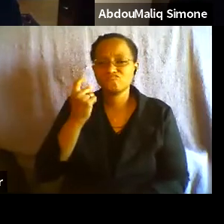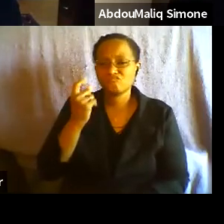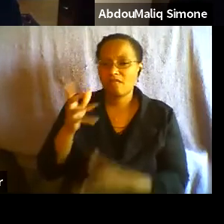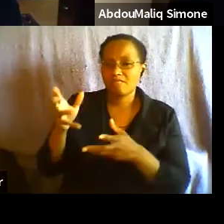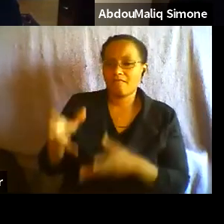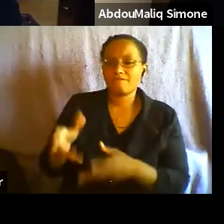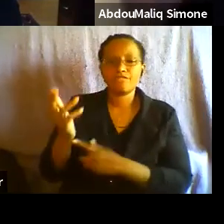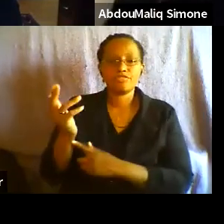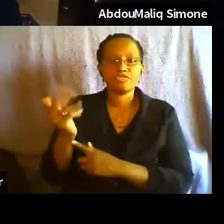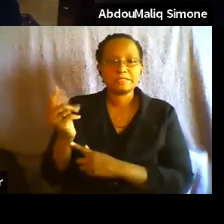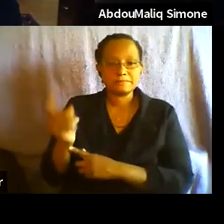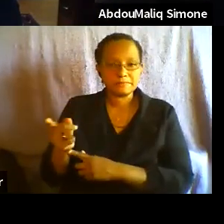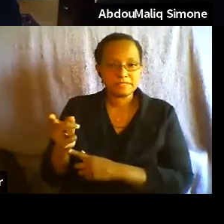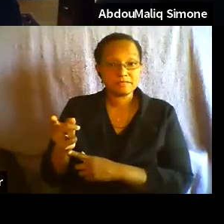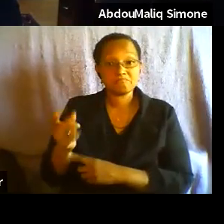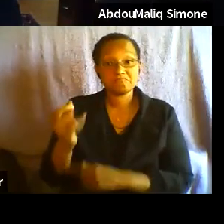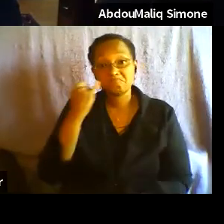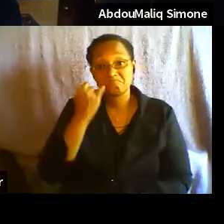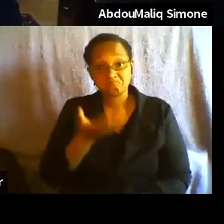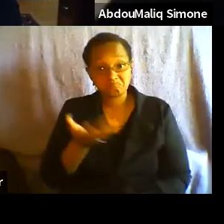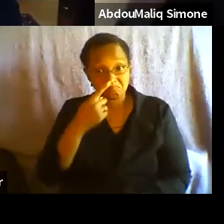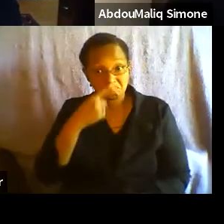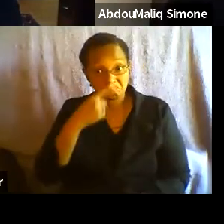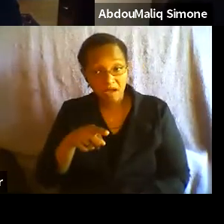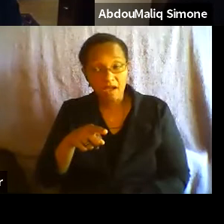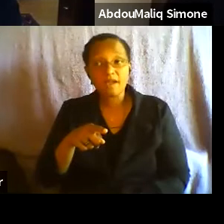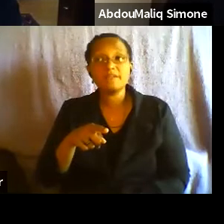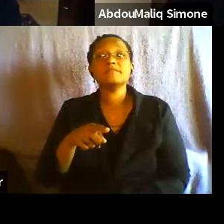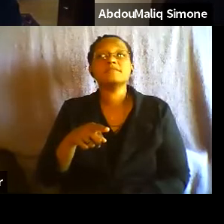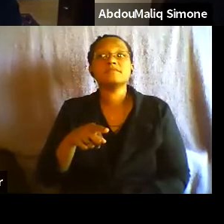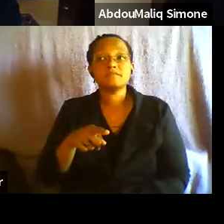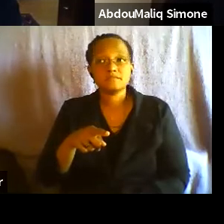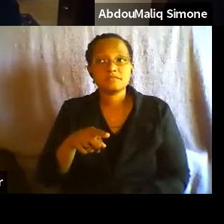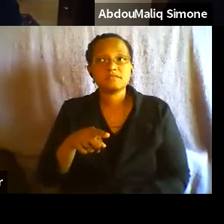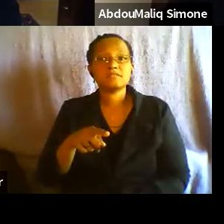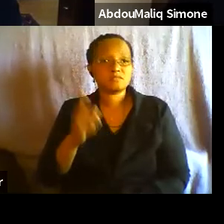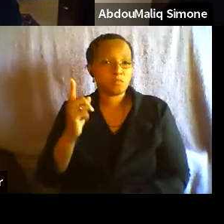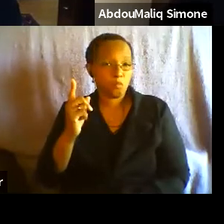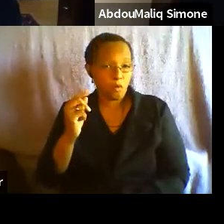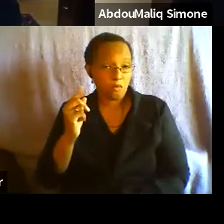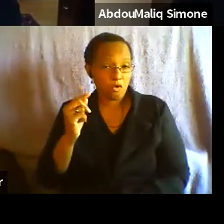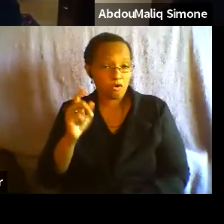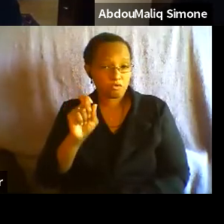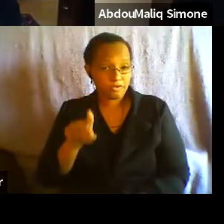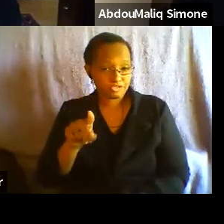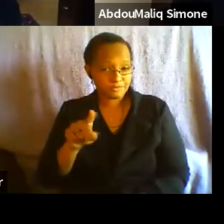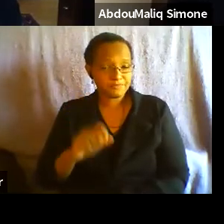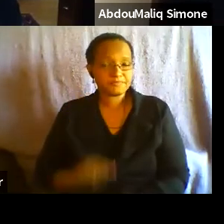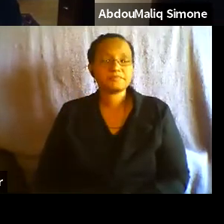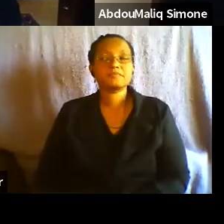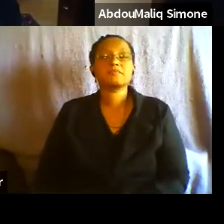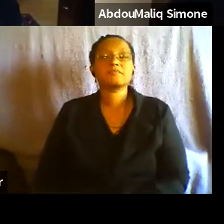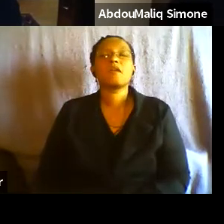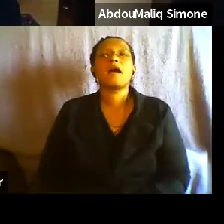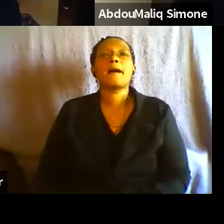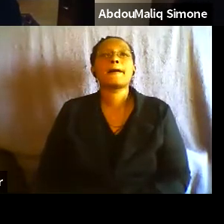left and if it's all right with you, I would give you one more question. Um, and then we can,